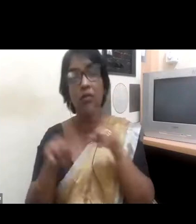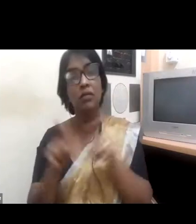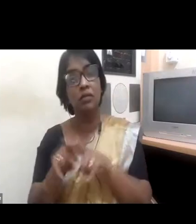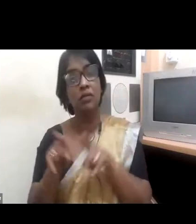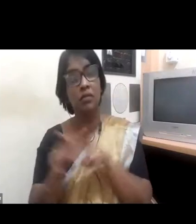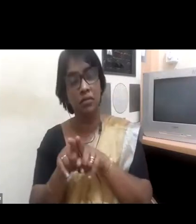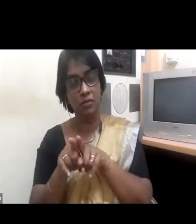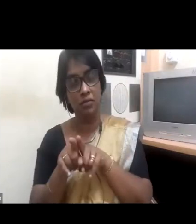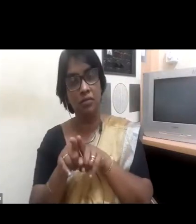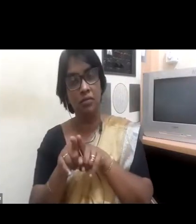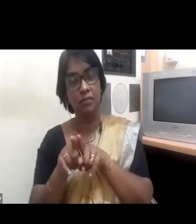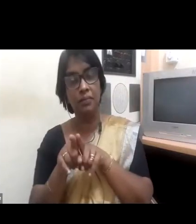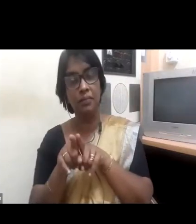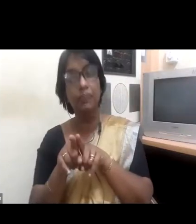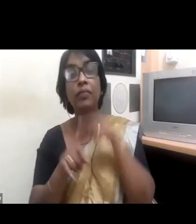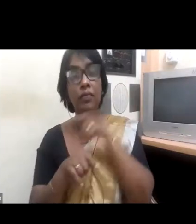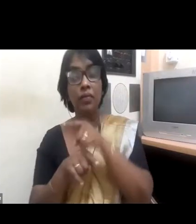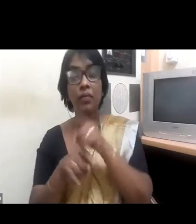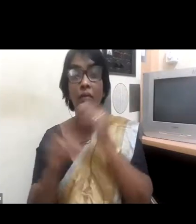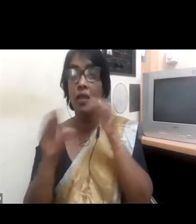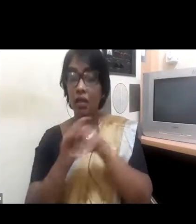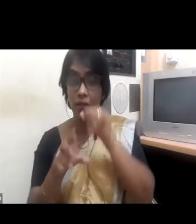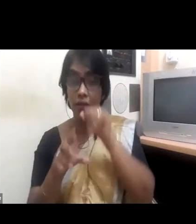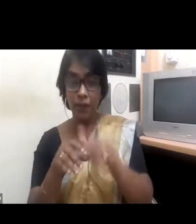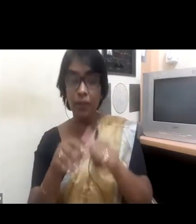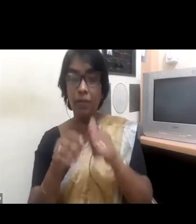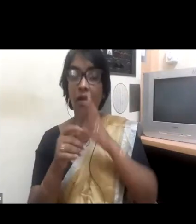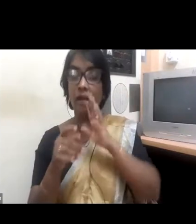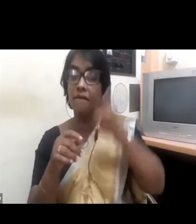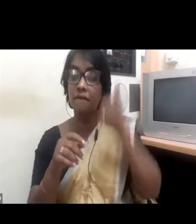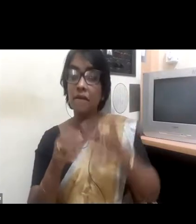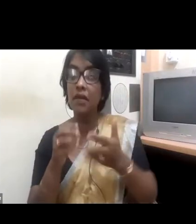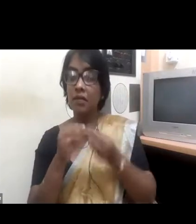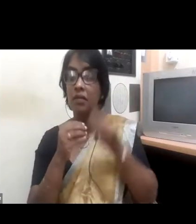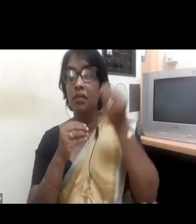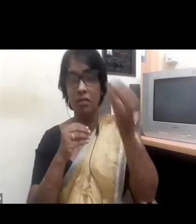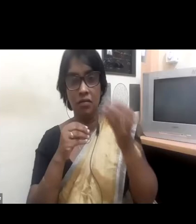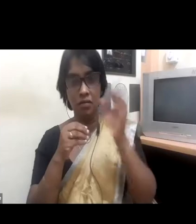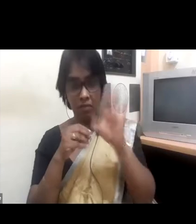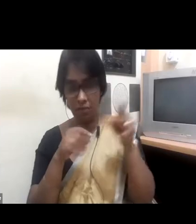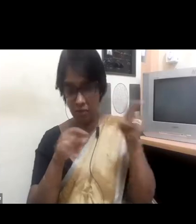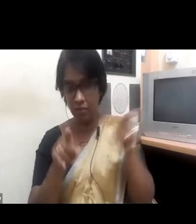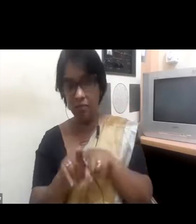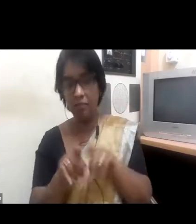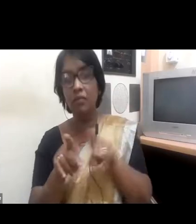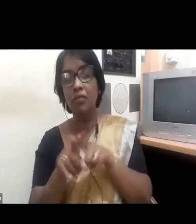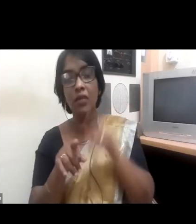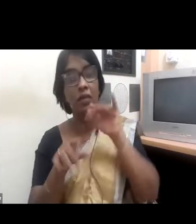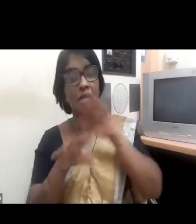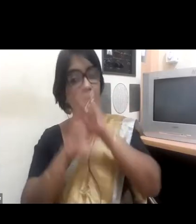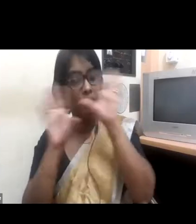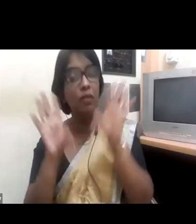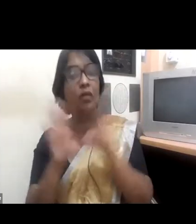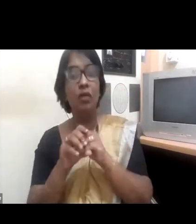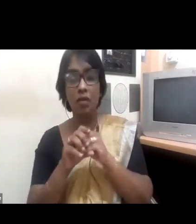value. So that overwhelming need for significance would diminish when you consider the